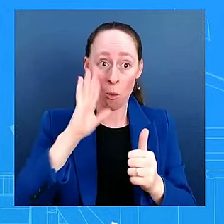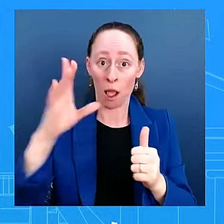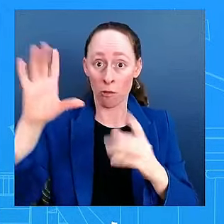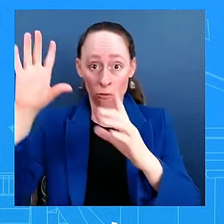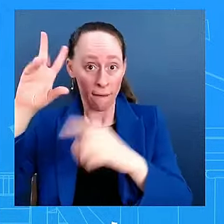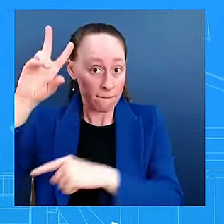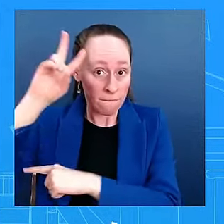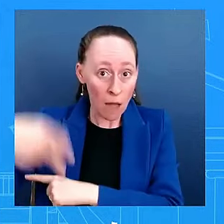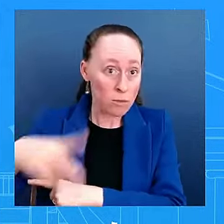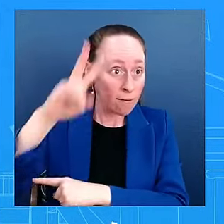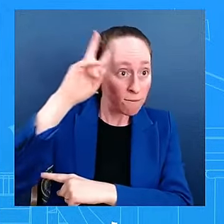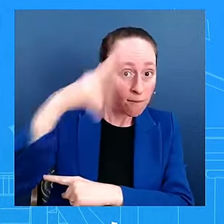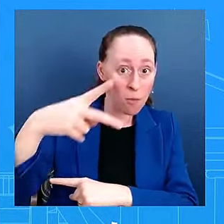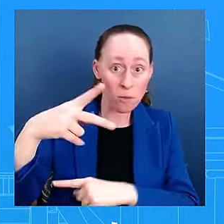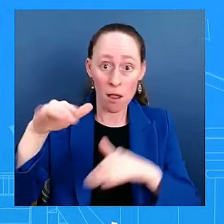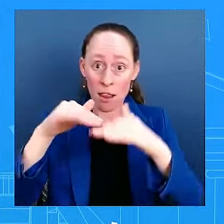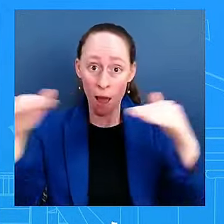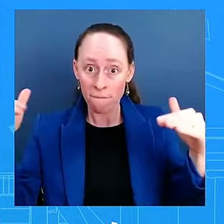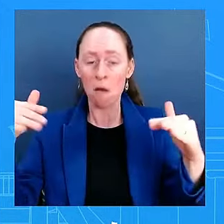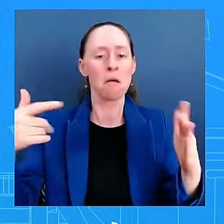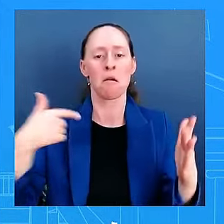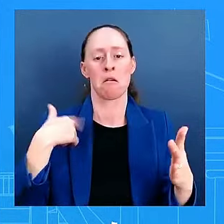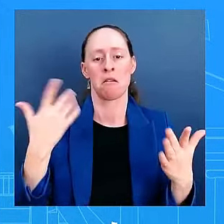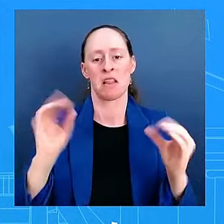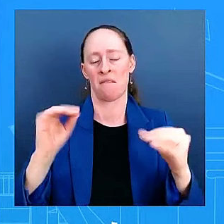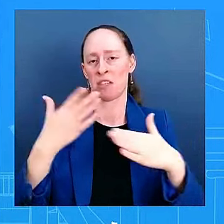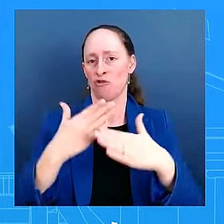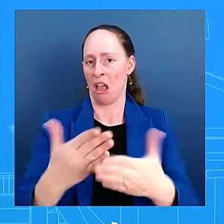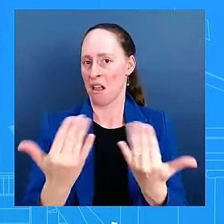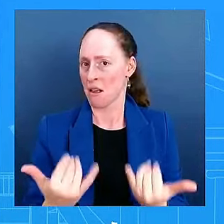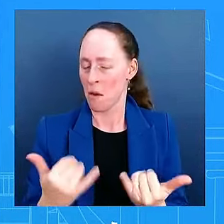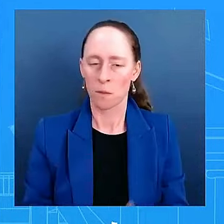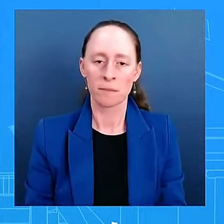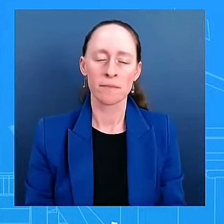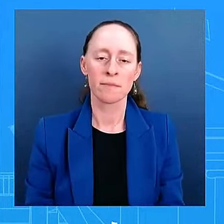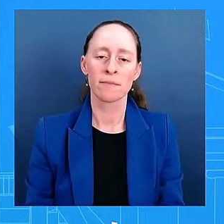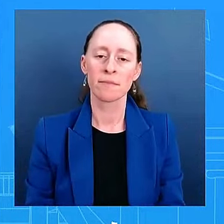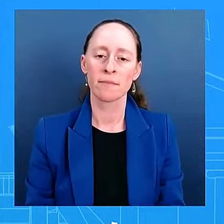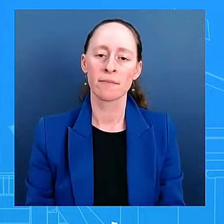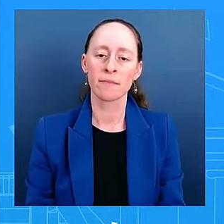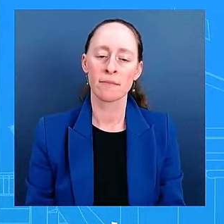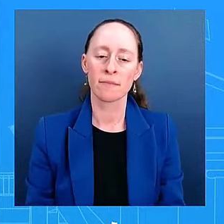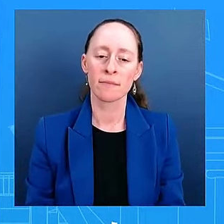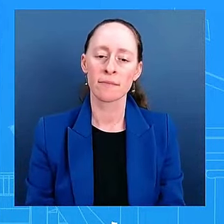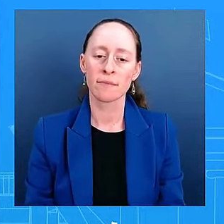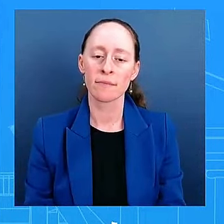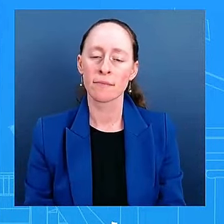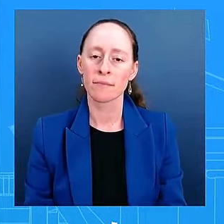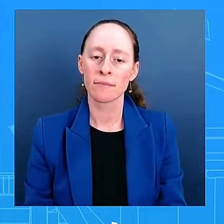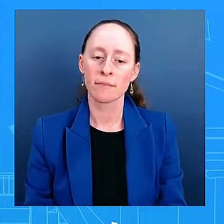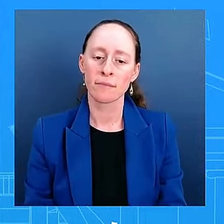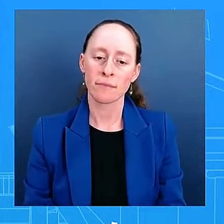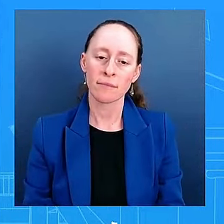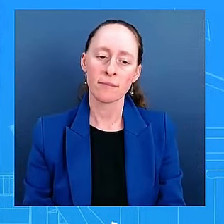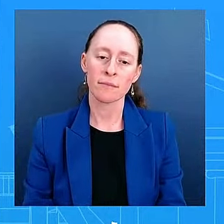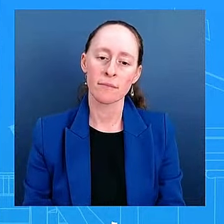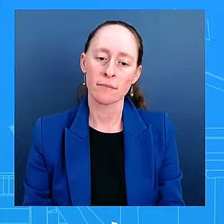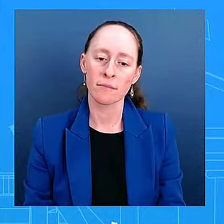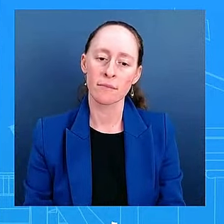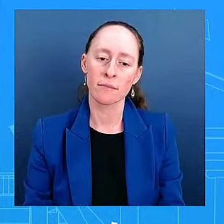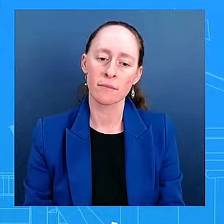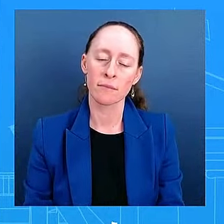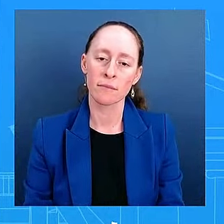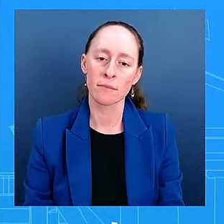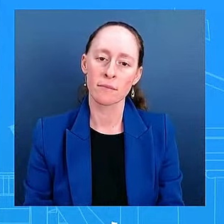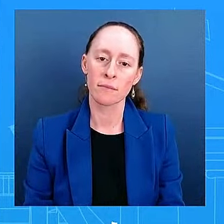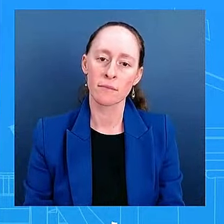anything to share with you at this time. Go ahead, Brian, in the back. Thanks a lot, Karine. Donald Trump had classified documents at Mar-a-Lago